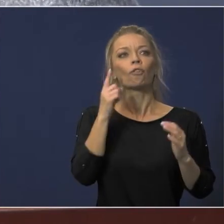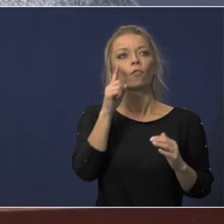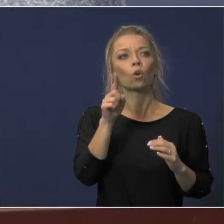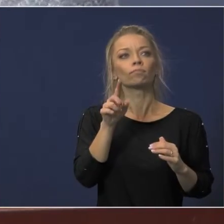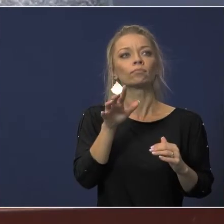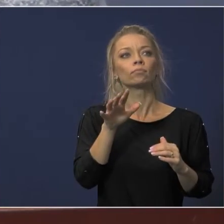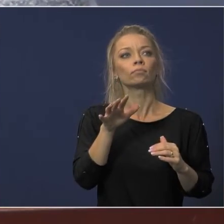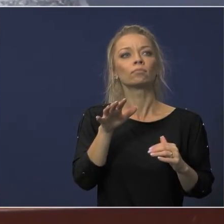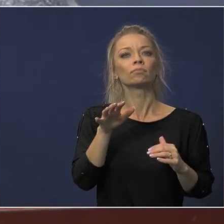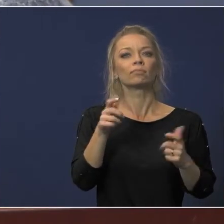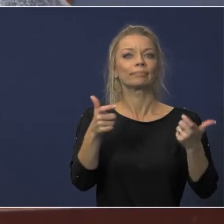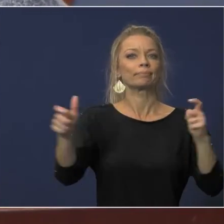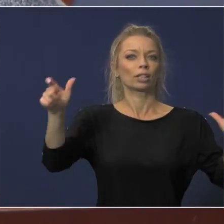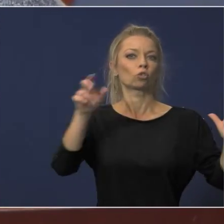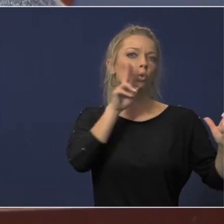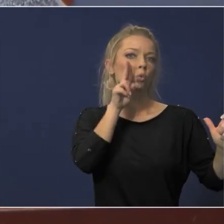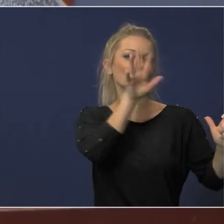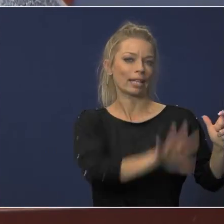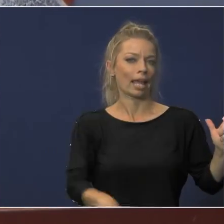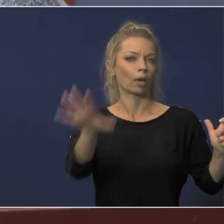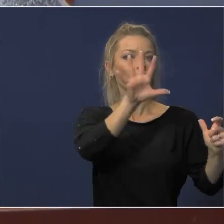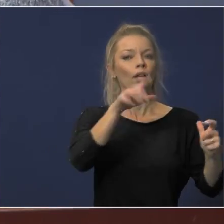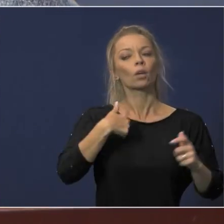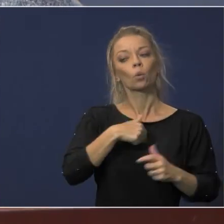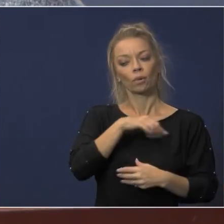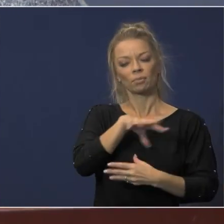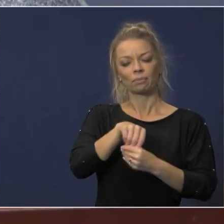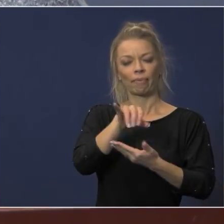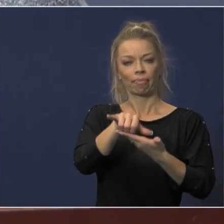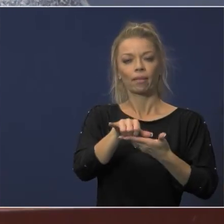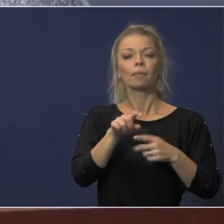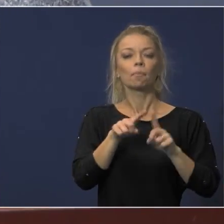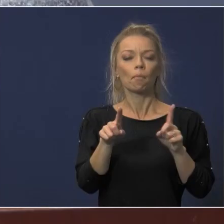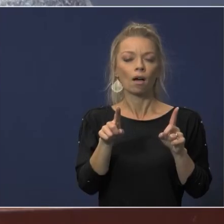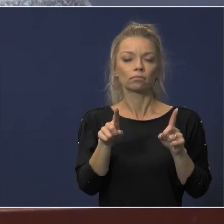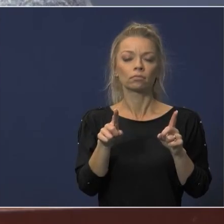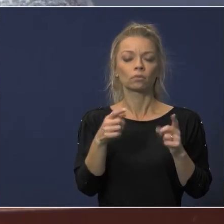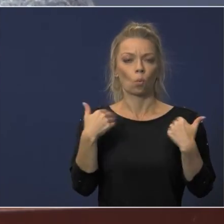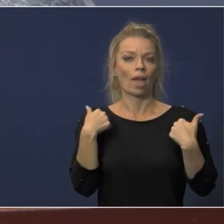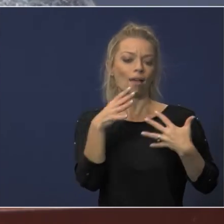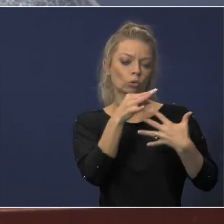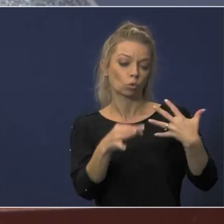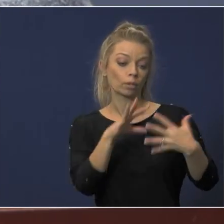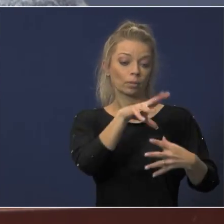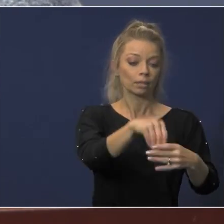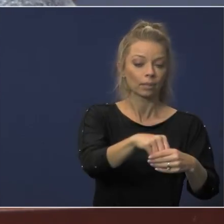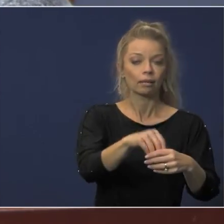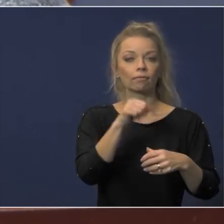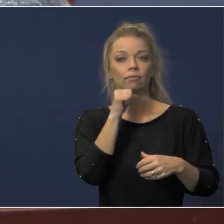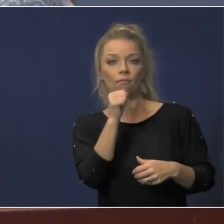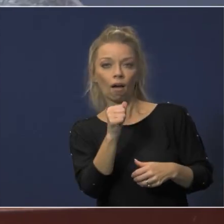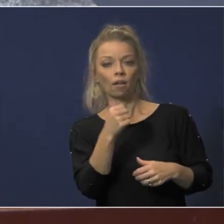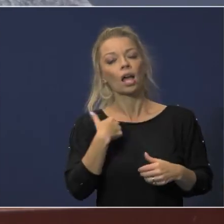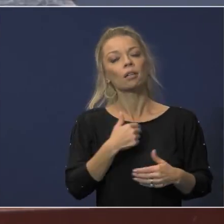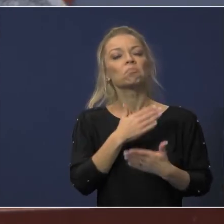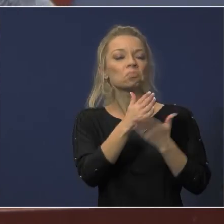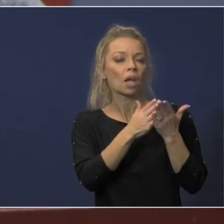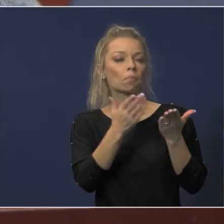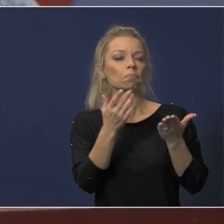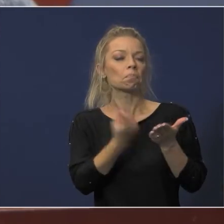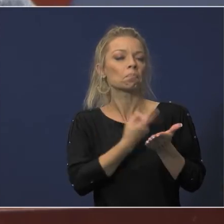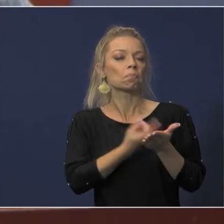uh greater houston area we participated in that one but we have a choice whether we want to participate or not and we've declined some okay thank you